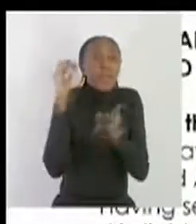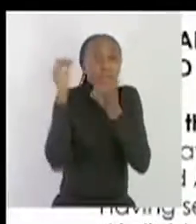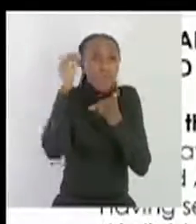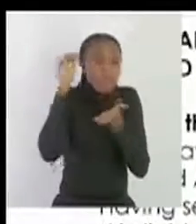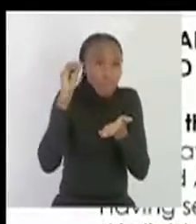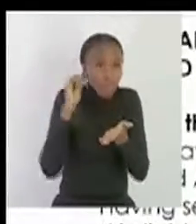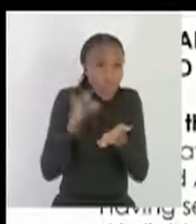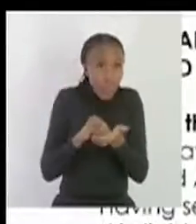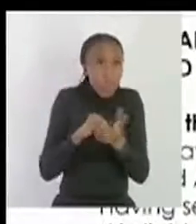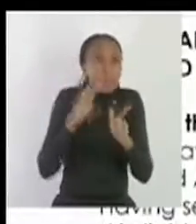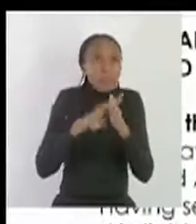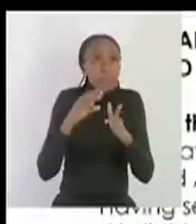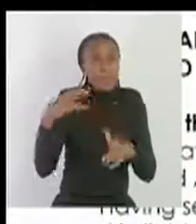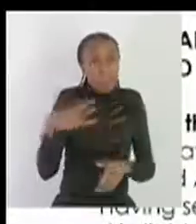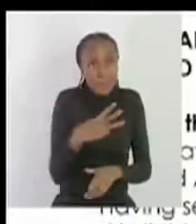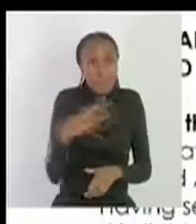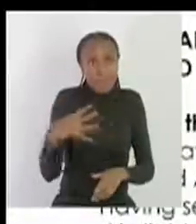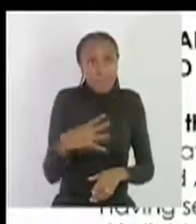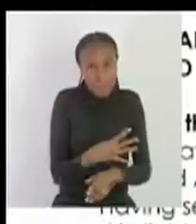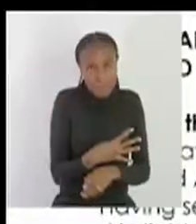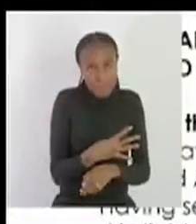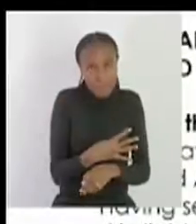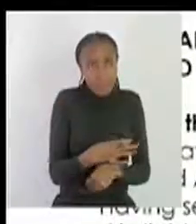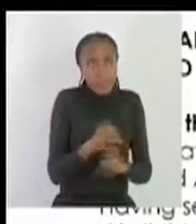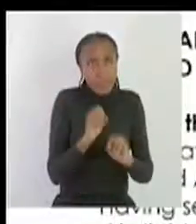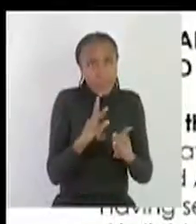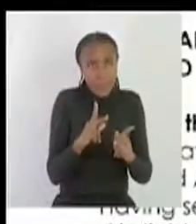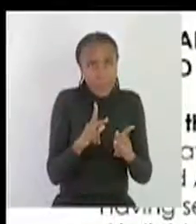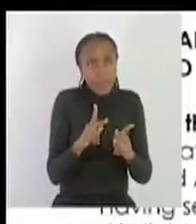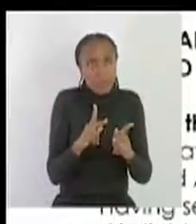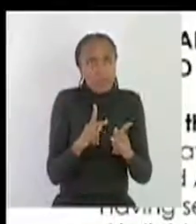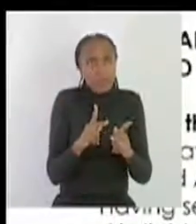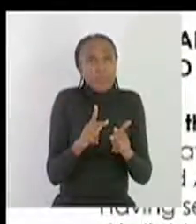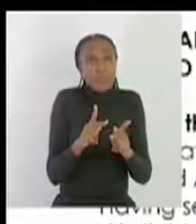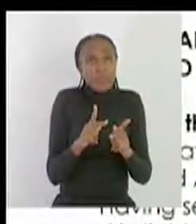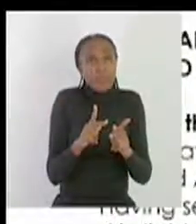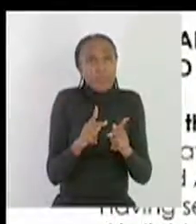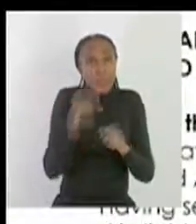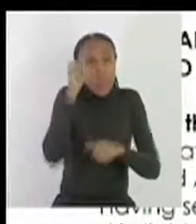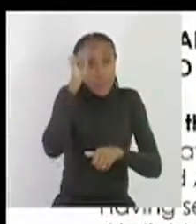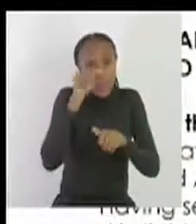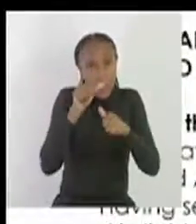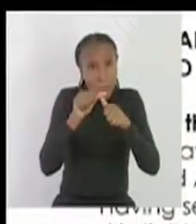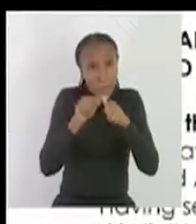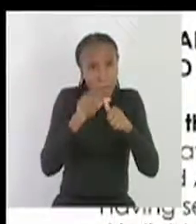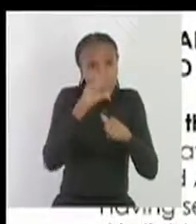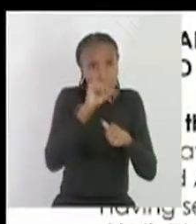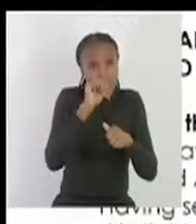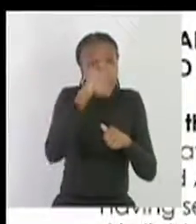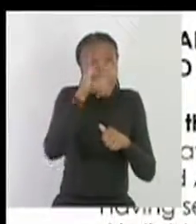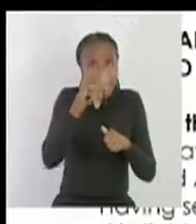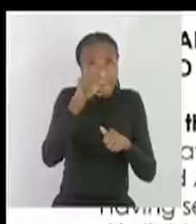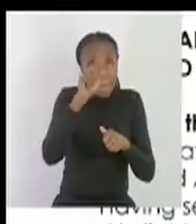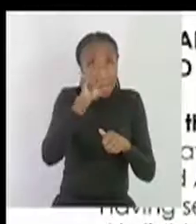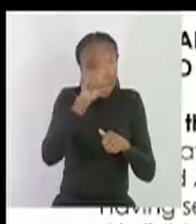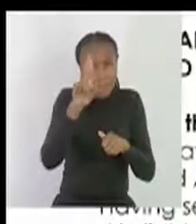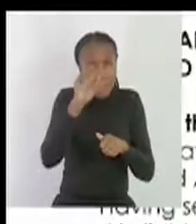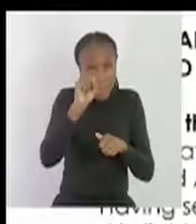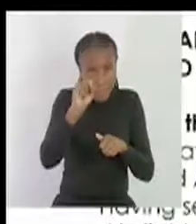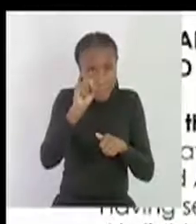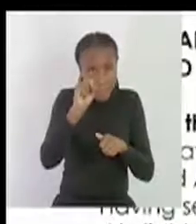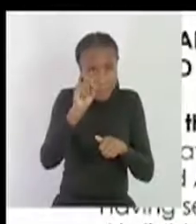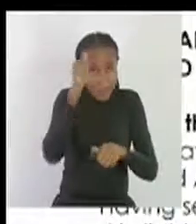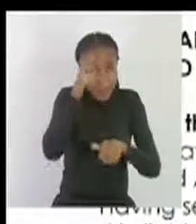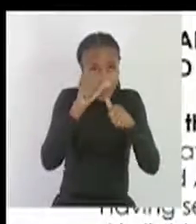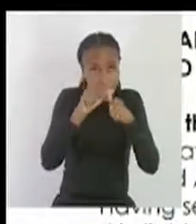okay as i have already said in our vocabulary word i spoke about a myth and then the taboos if you can remember well we